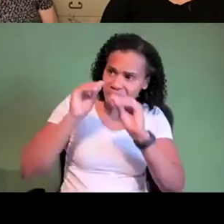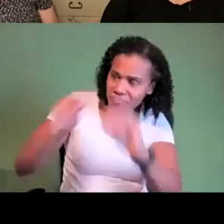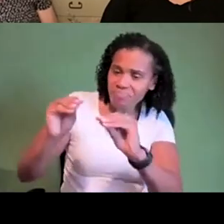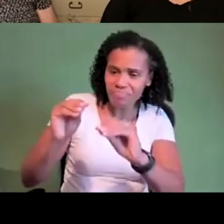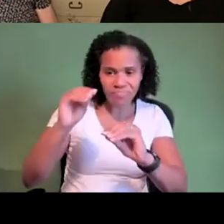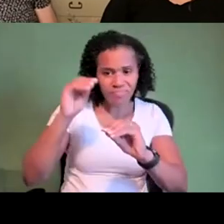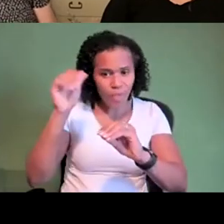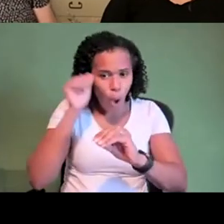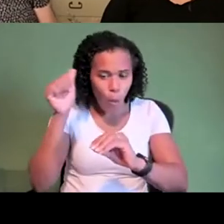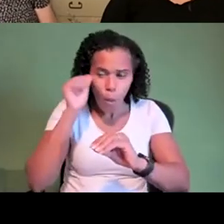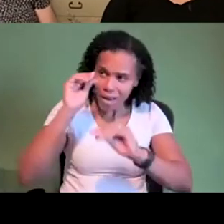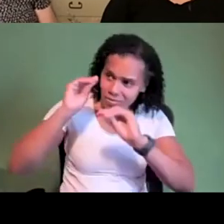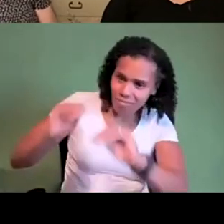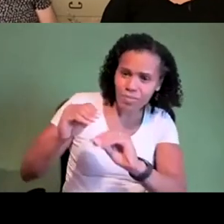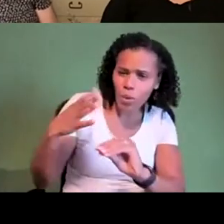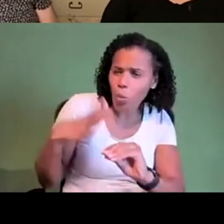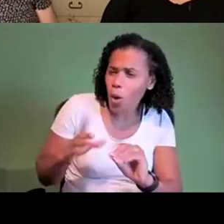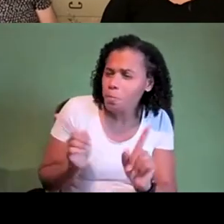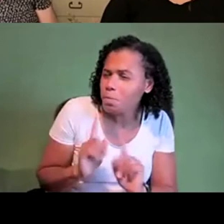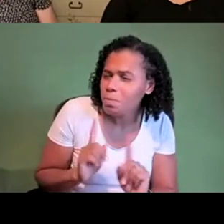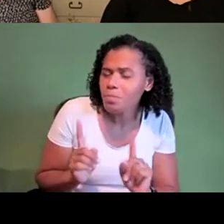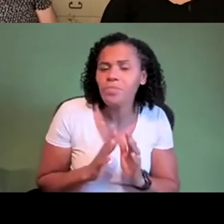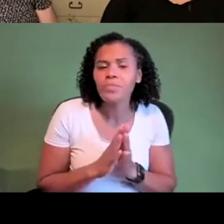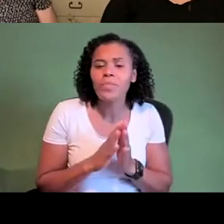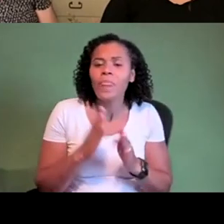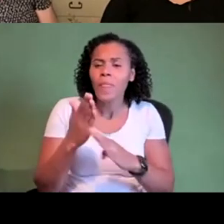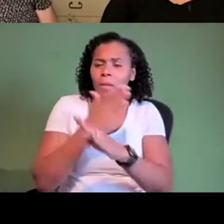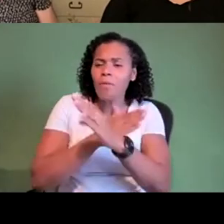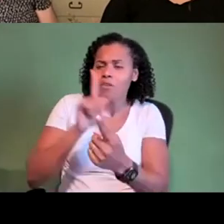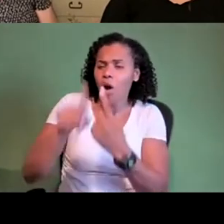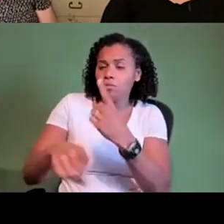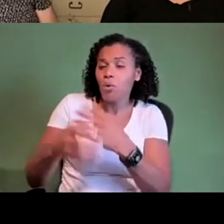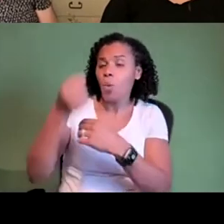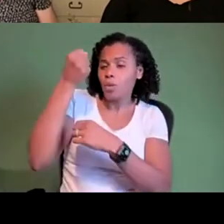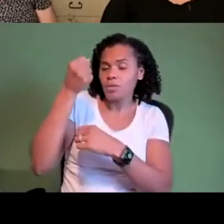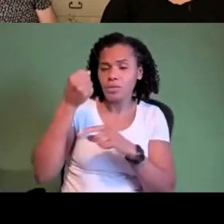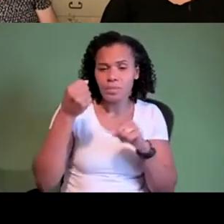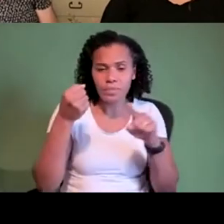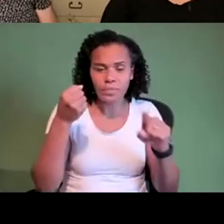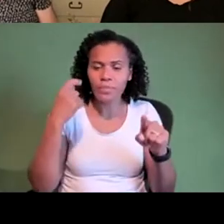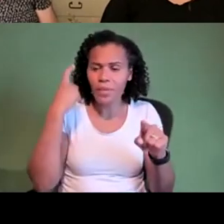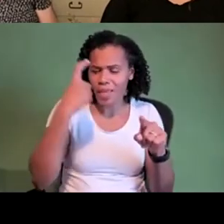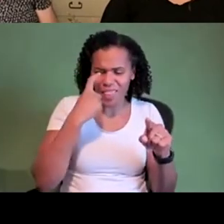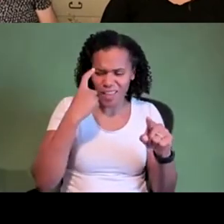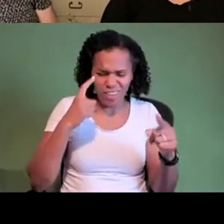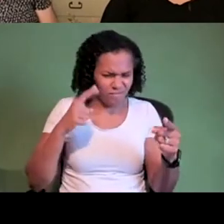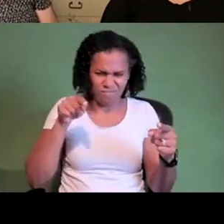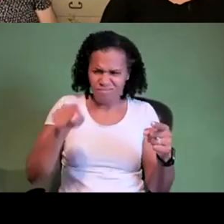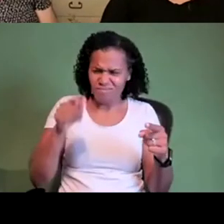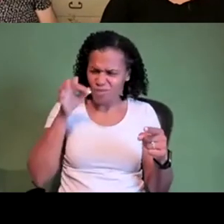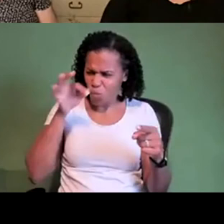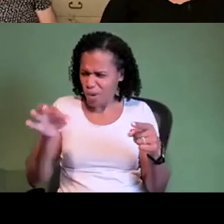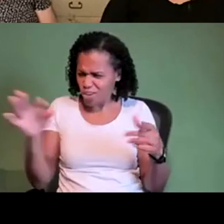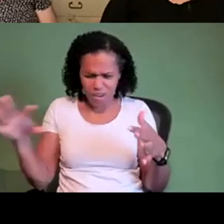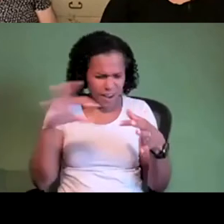thompson just before you answer it my kind of connection between the two was thinking about whether you